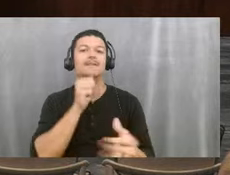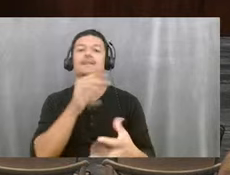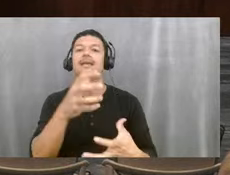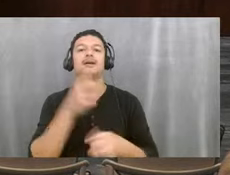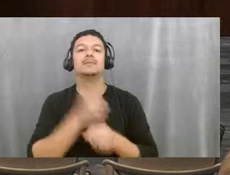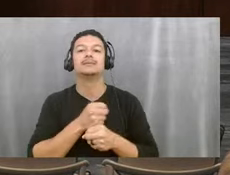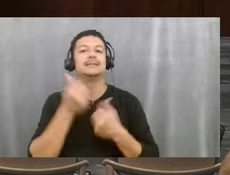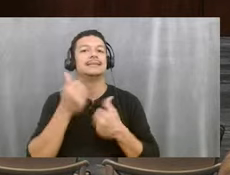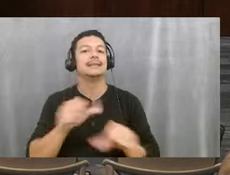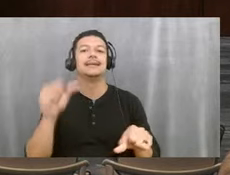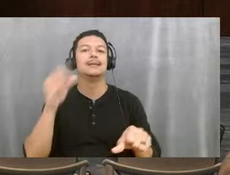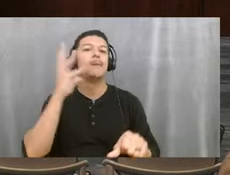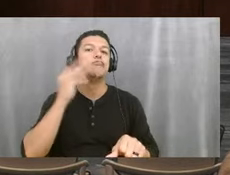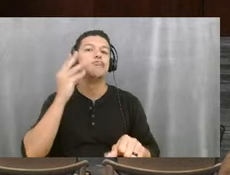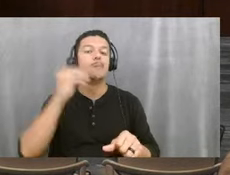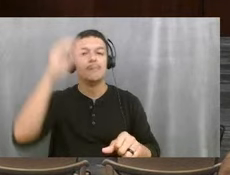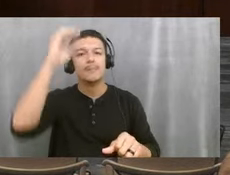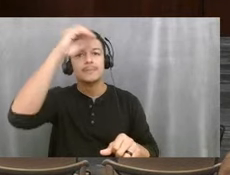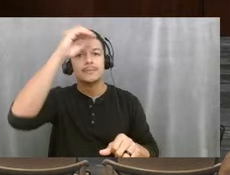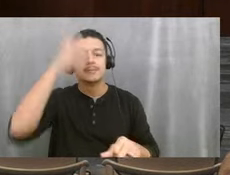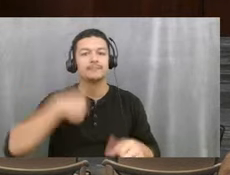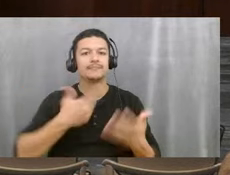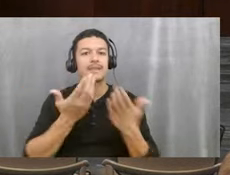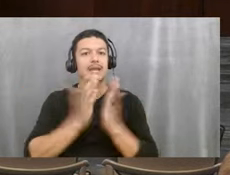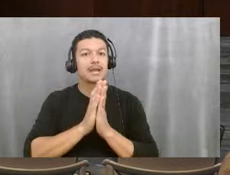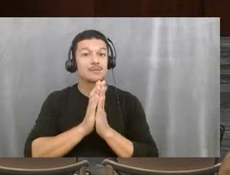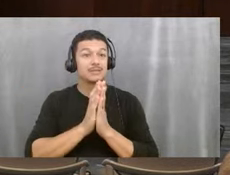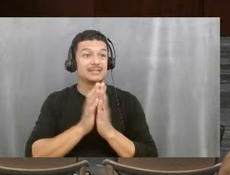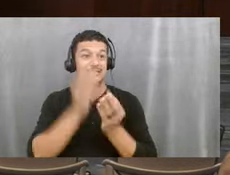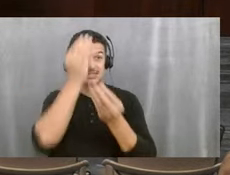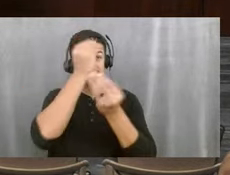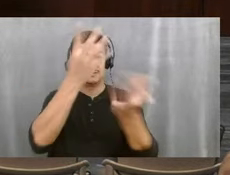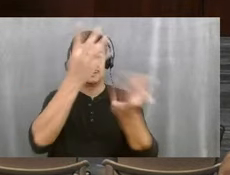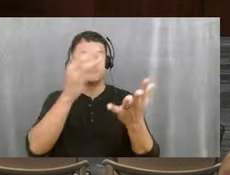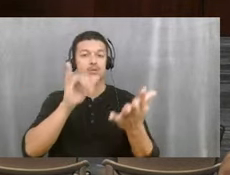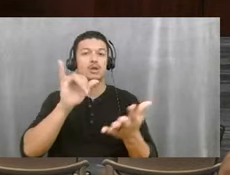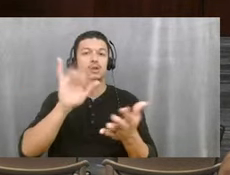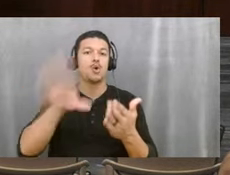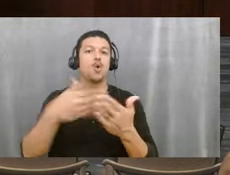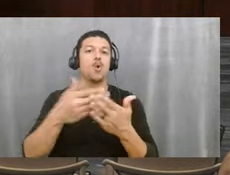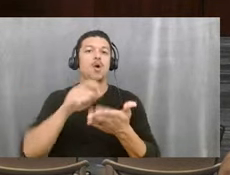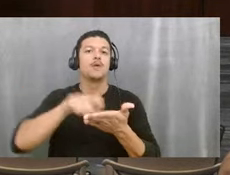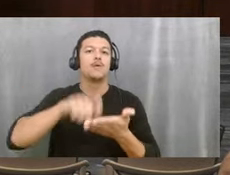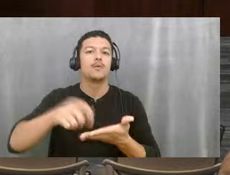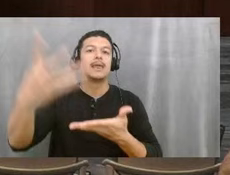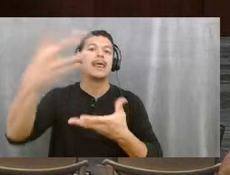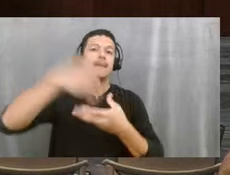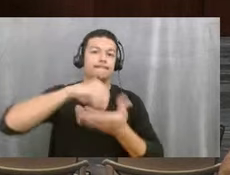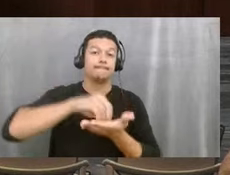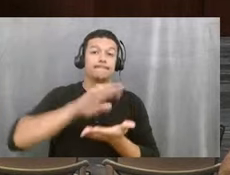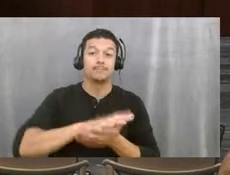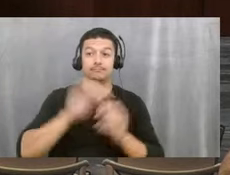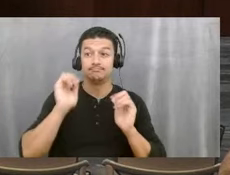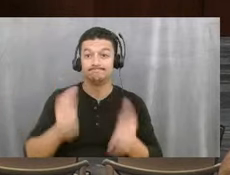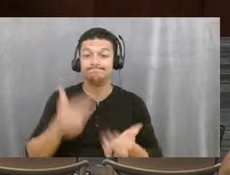opinions. I request that these disclosures and all written communications be made part of the record. All right. Thank you.